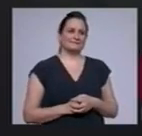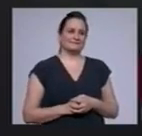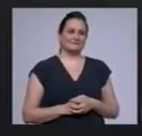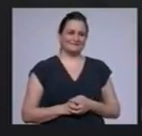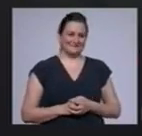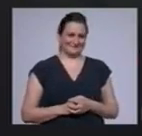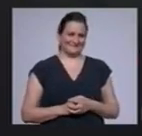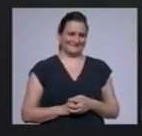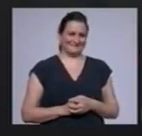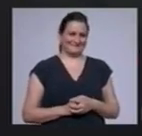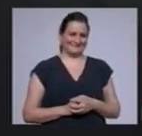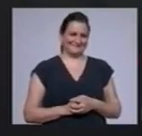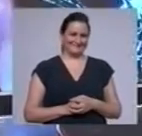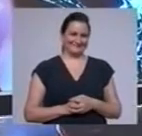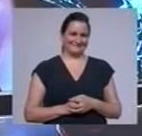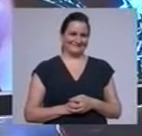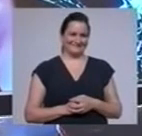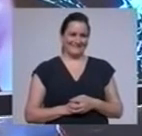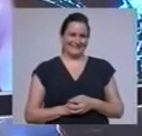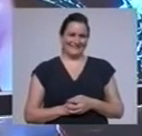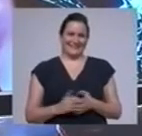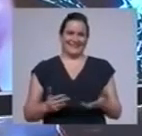Nathalie Malchus, Cape Town. Well, coming up.